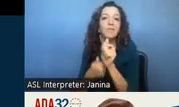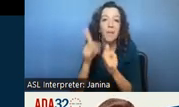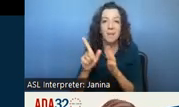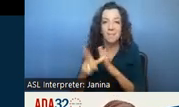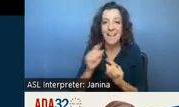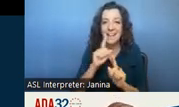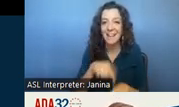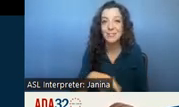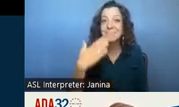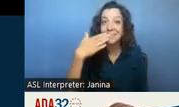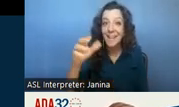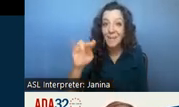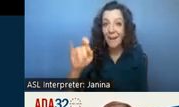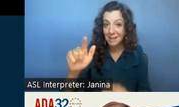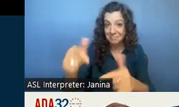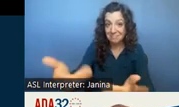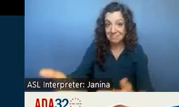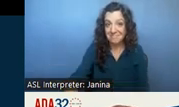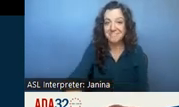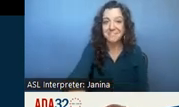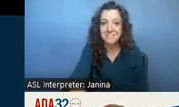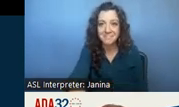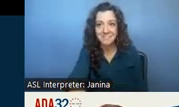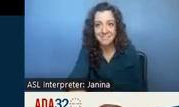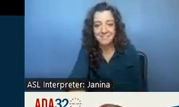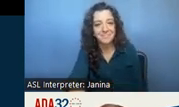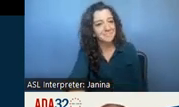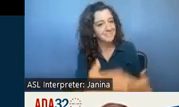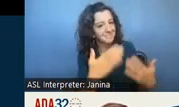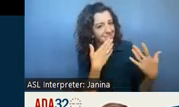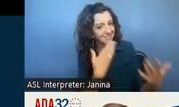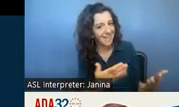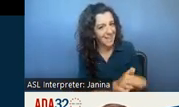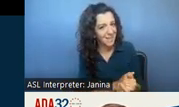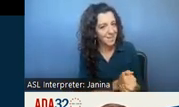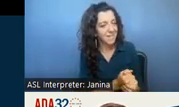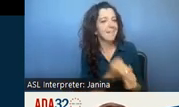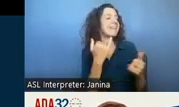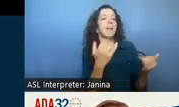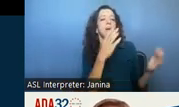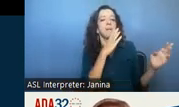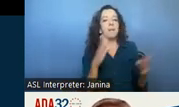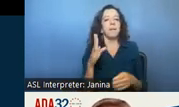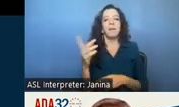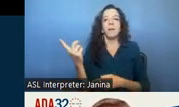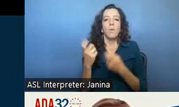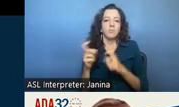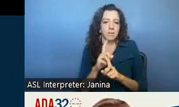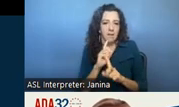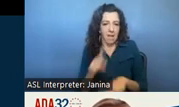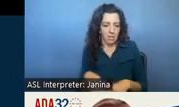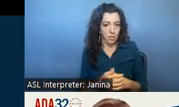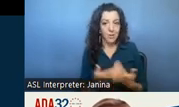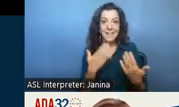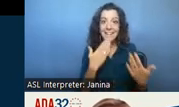connie thanks thank you susan um so now we'll go over to our question and answer session um so thank you to